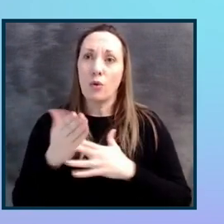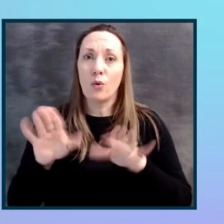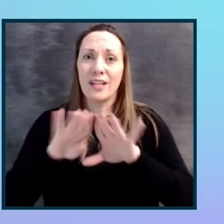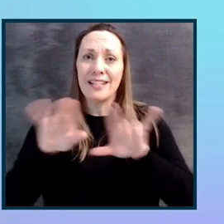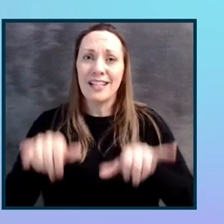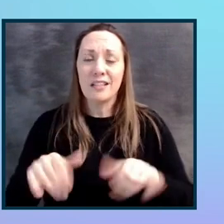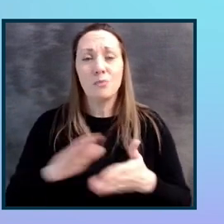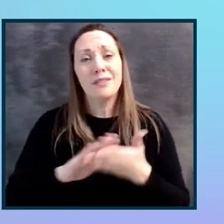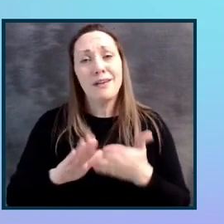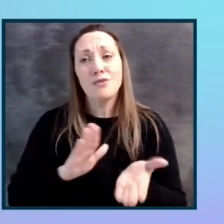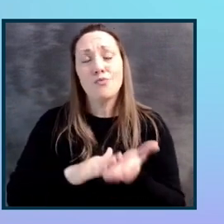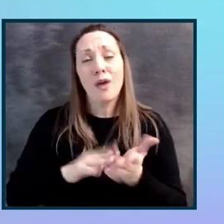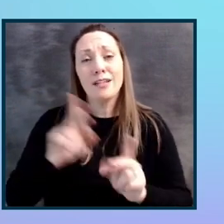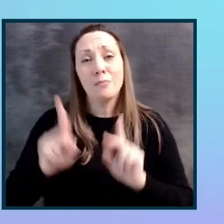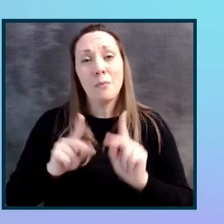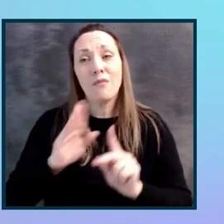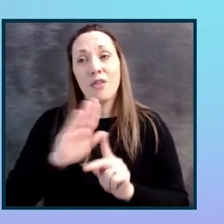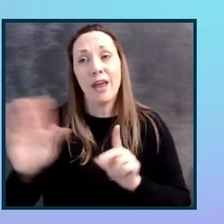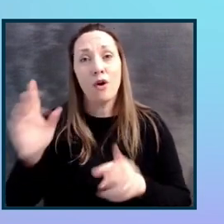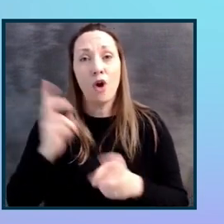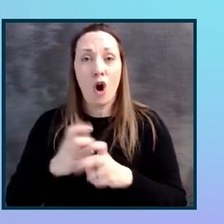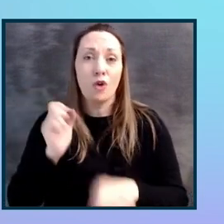for all the hard work that they're doing around this.